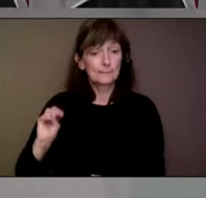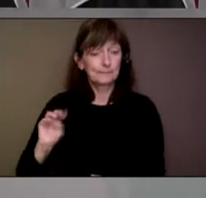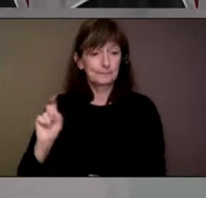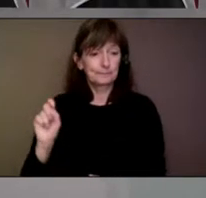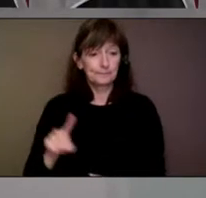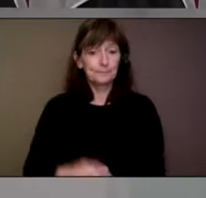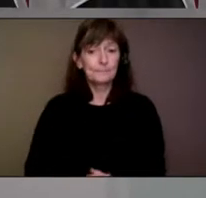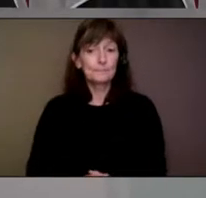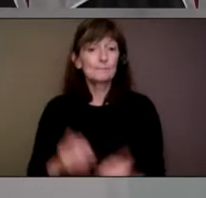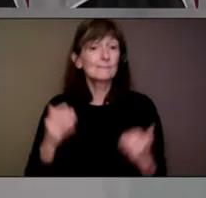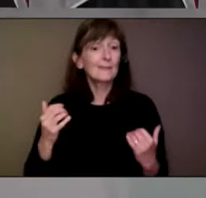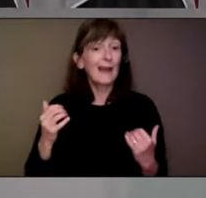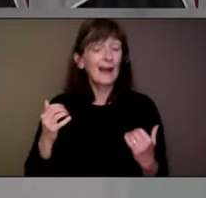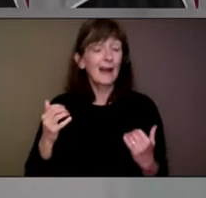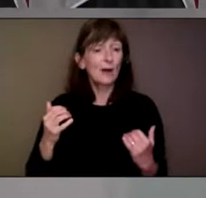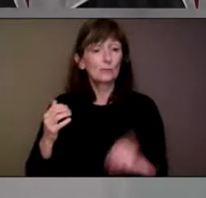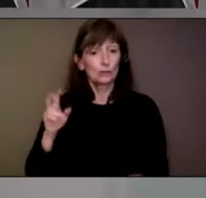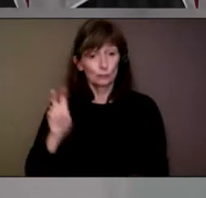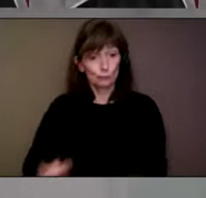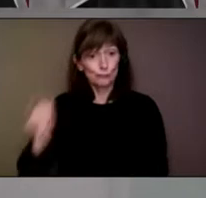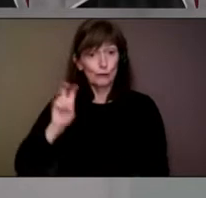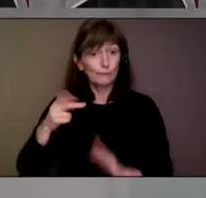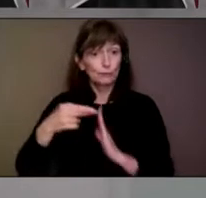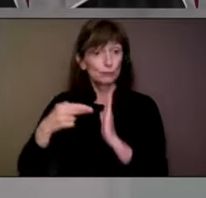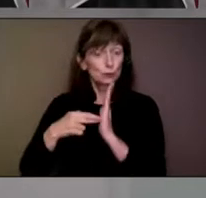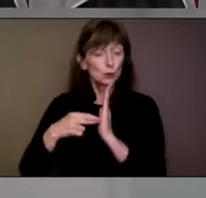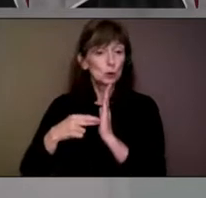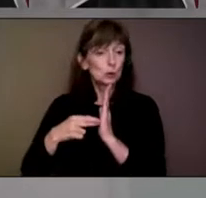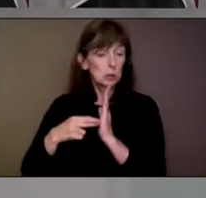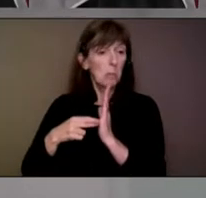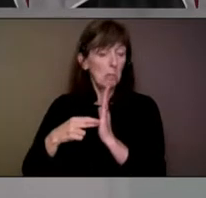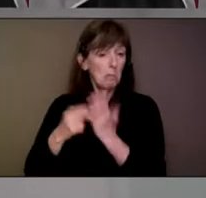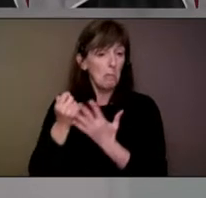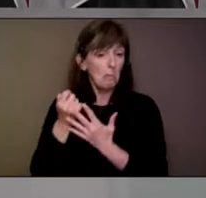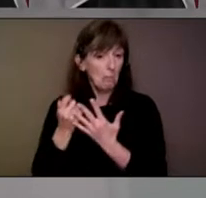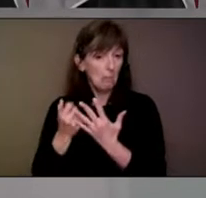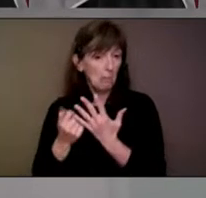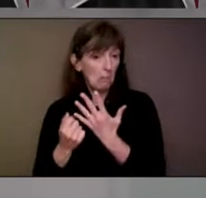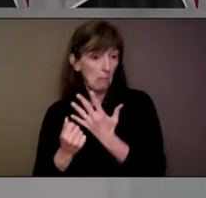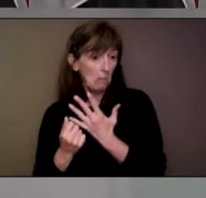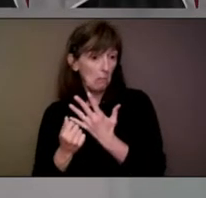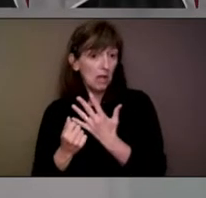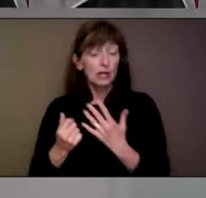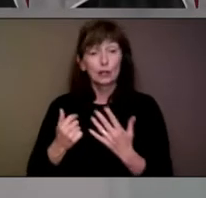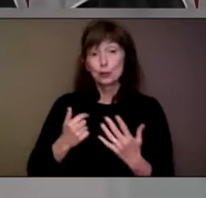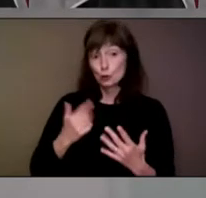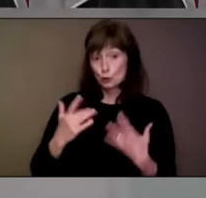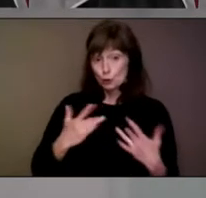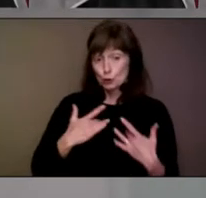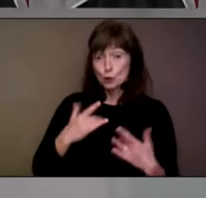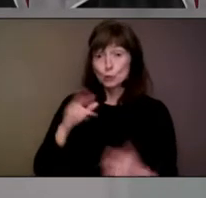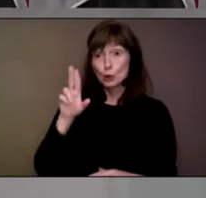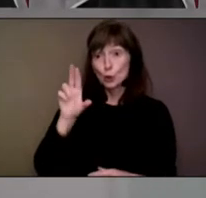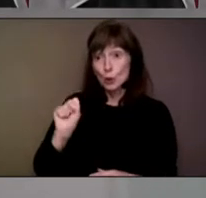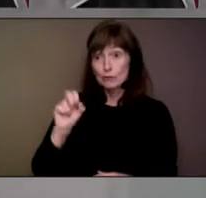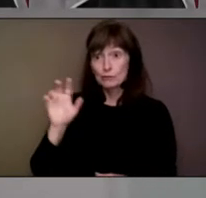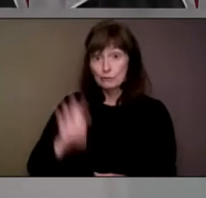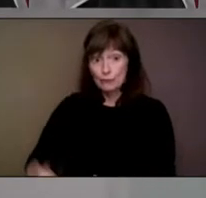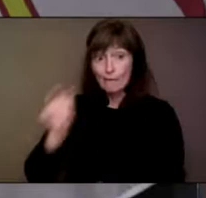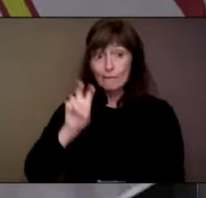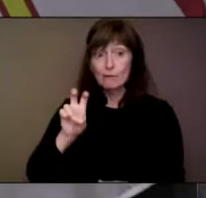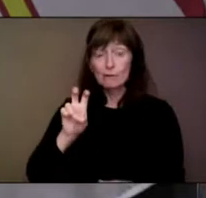restrictions easing, is there any concern that the rising case numbers in Alberta and the United States will make their way here?